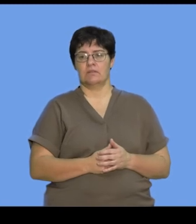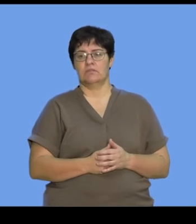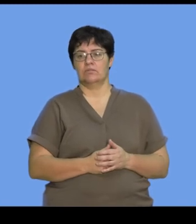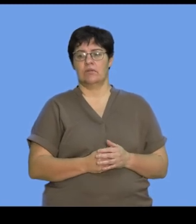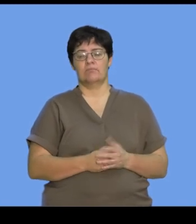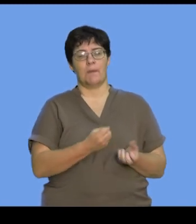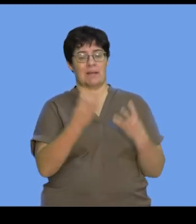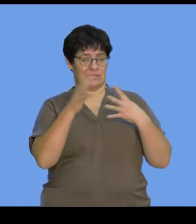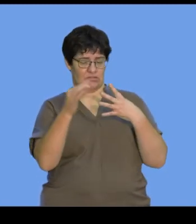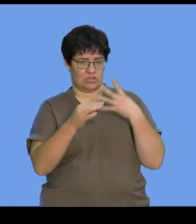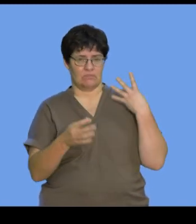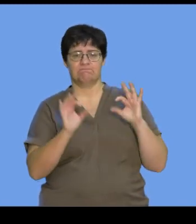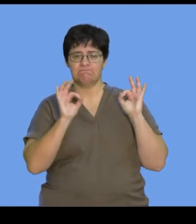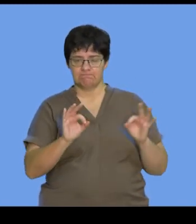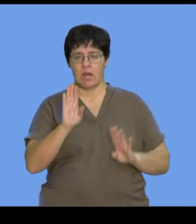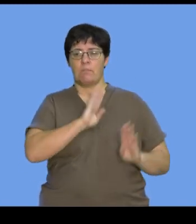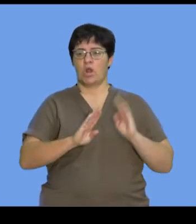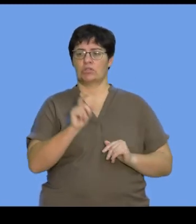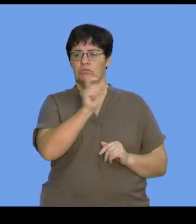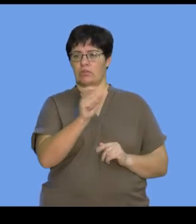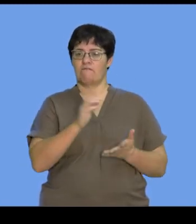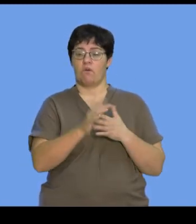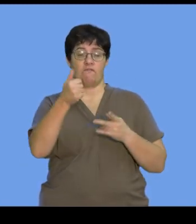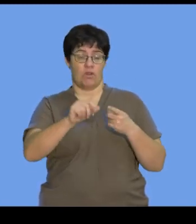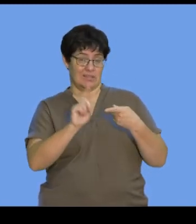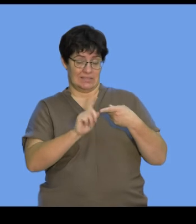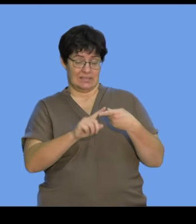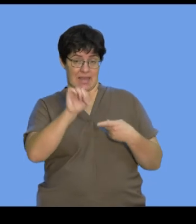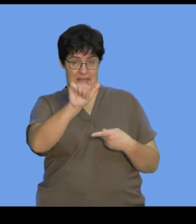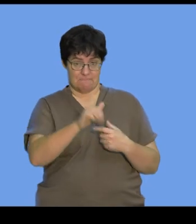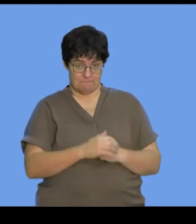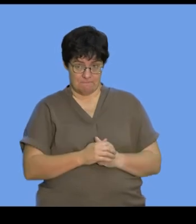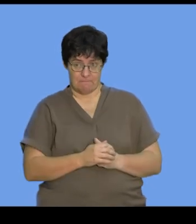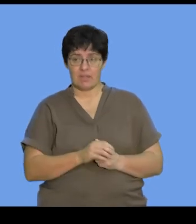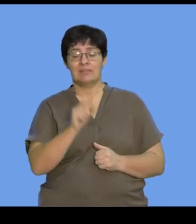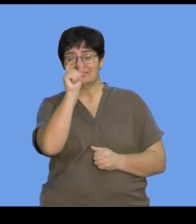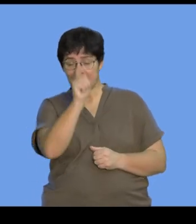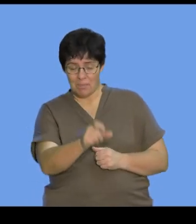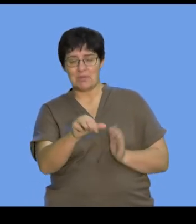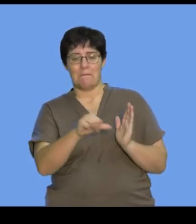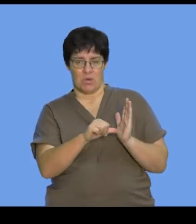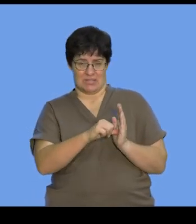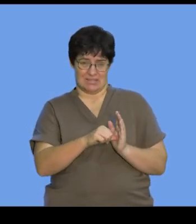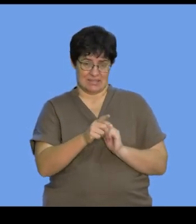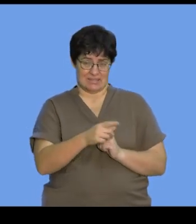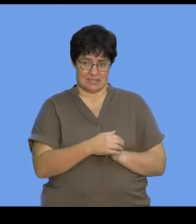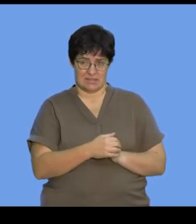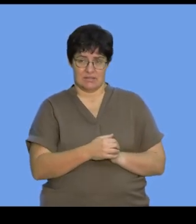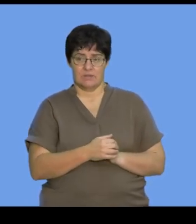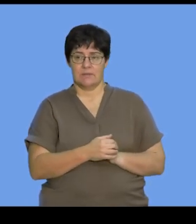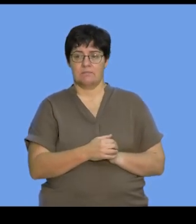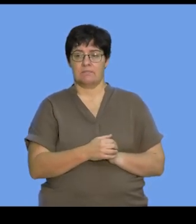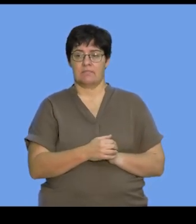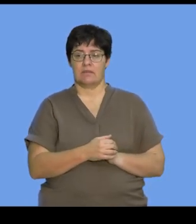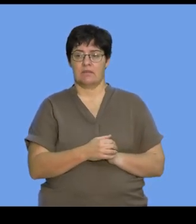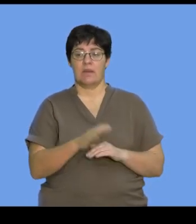Give the correct biological terms for the following. And as I mentioned, the terms are crucial to understanding biology and life sciences.